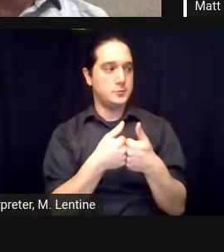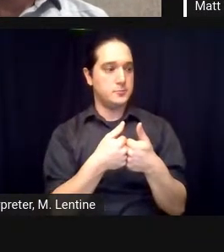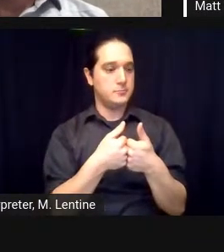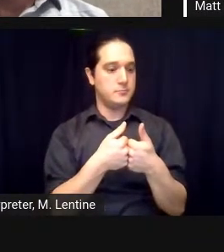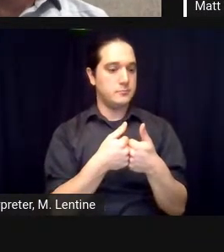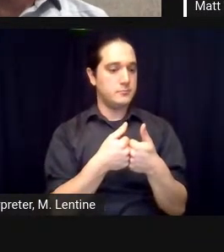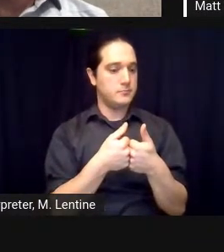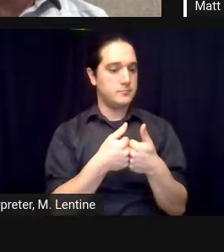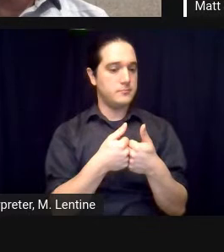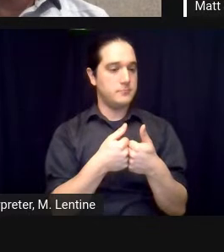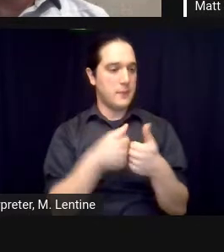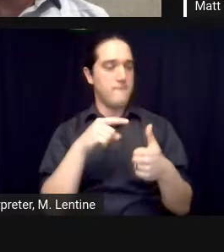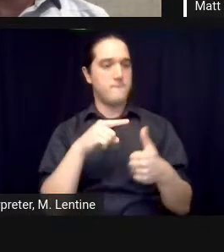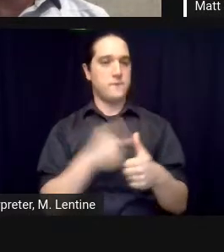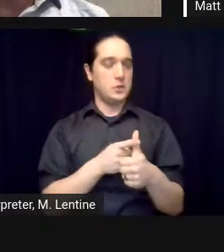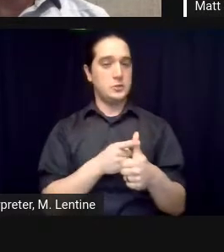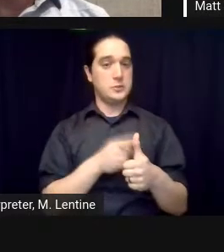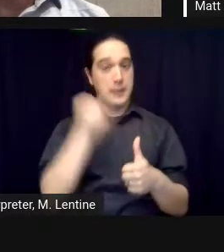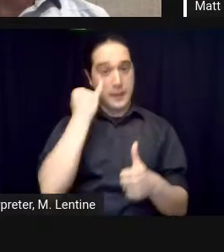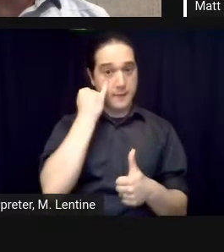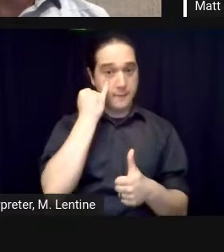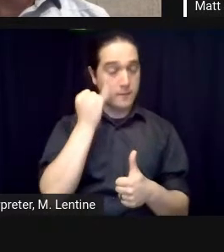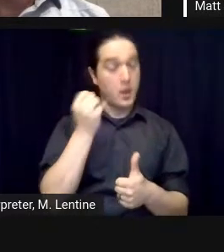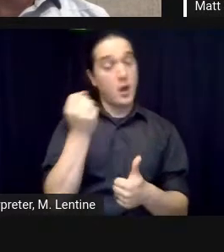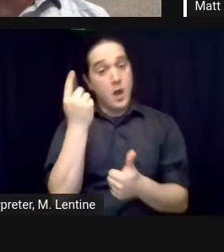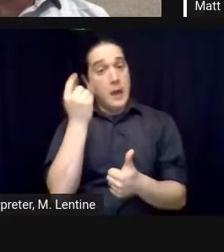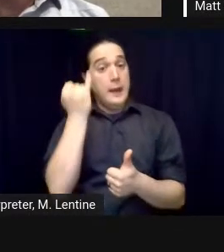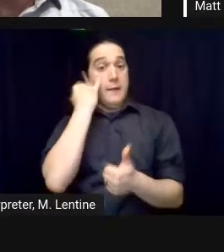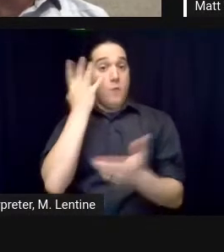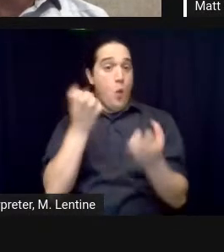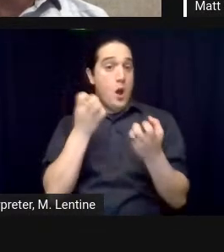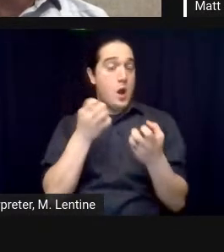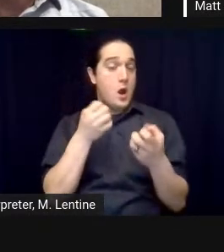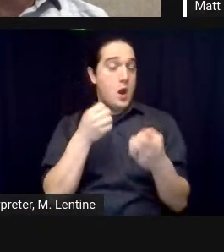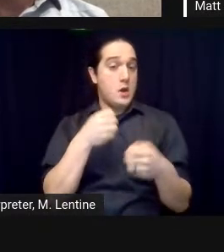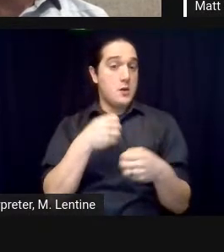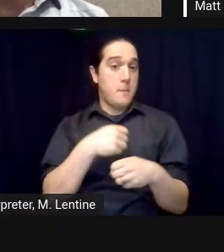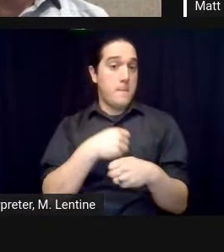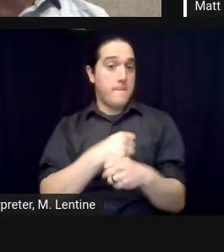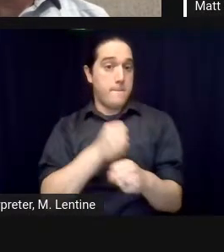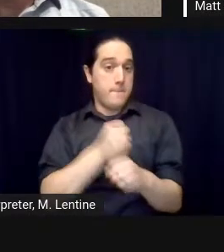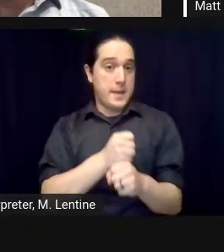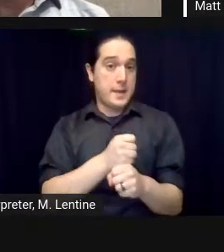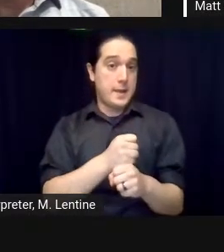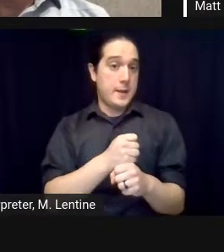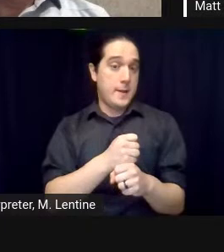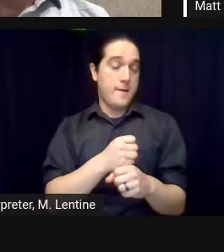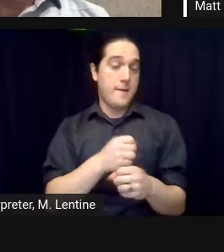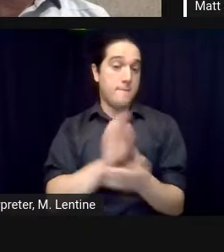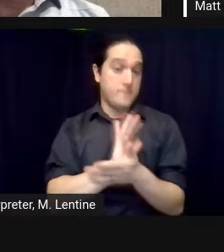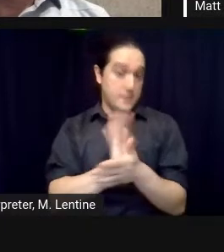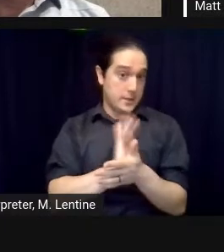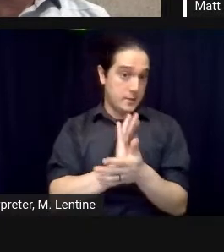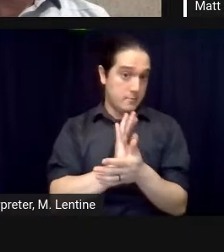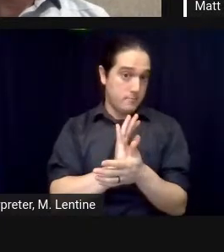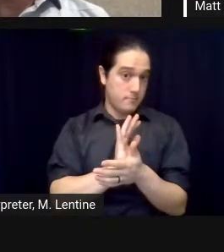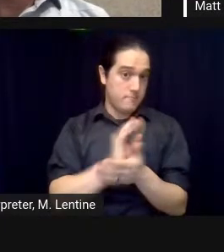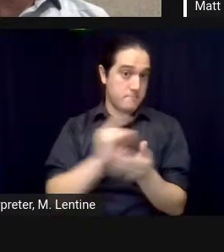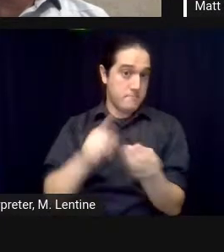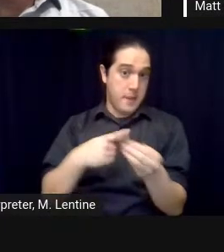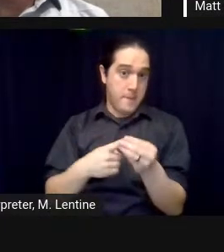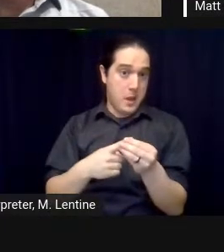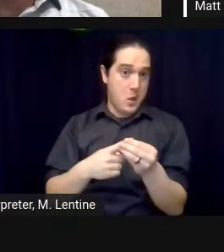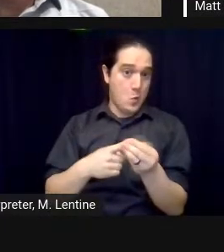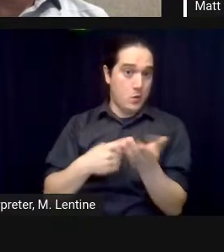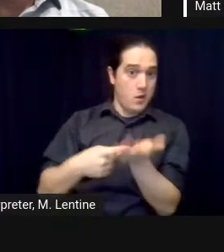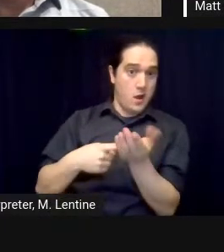you know given that what had happened in this story and how much time had gone by obviously you know we it took us